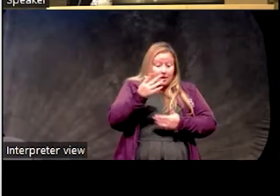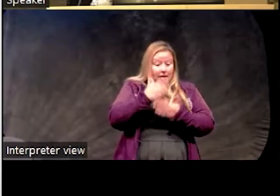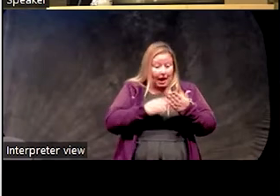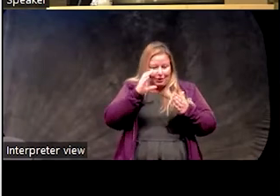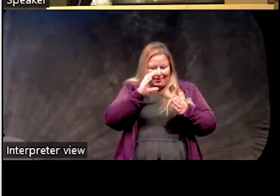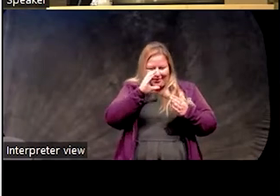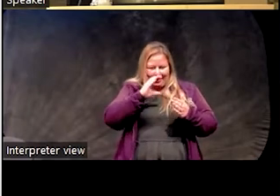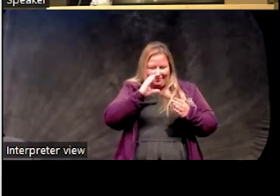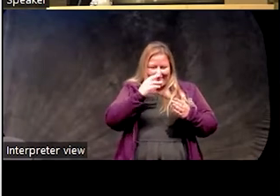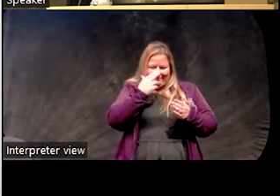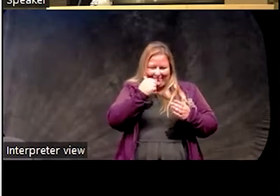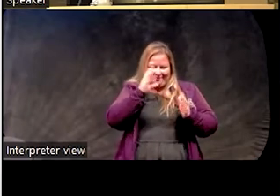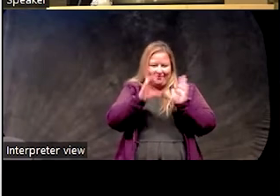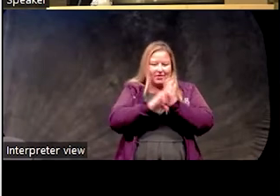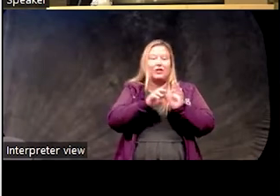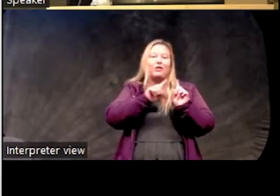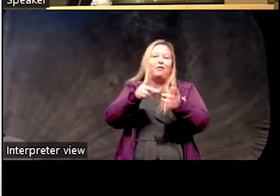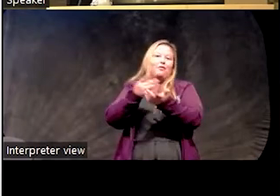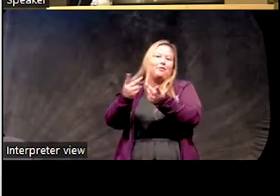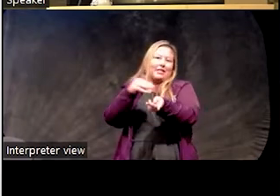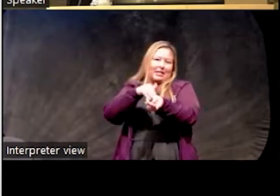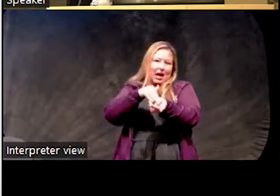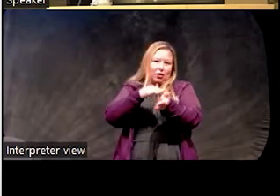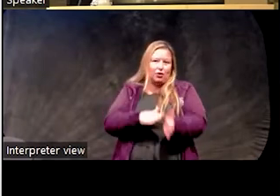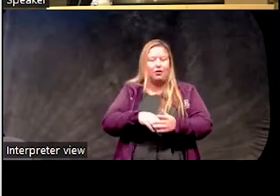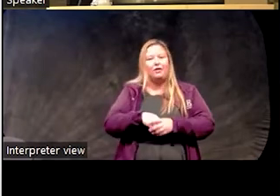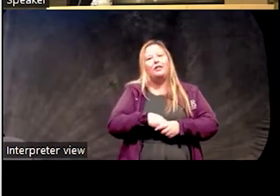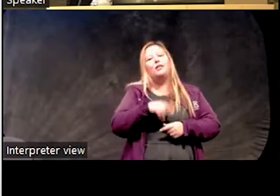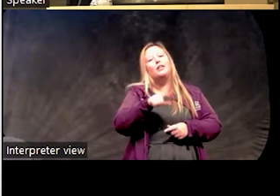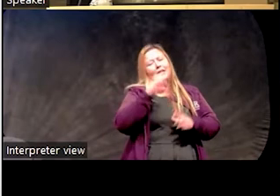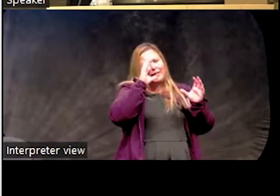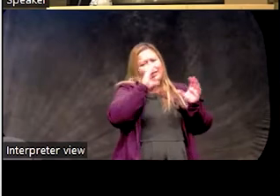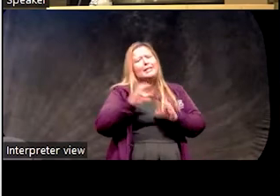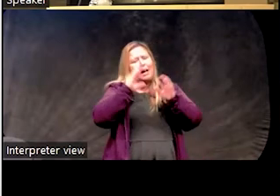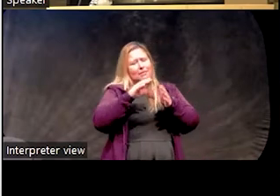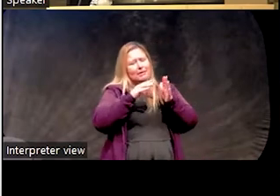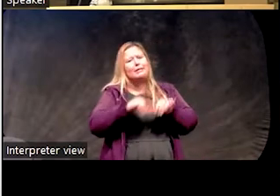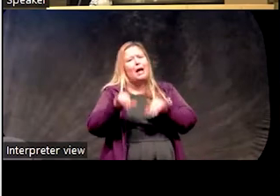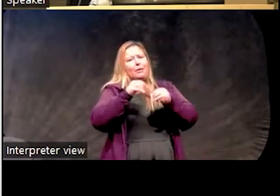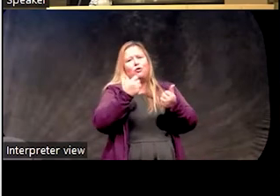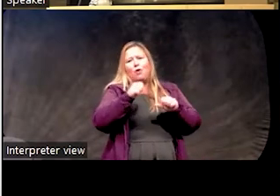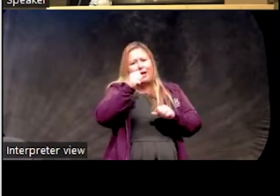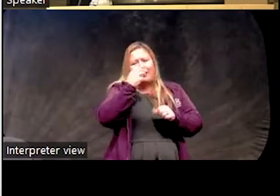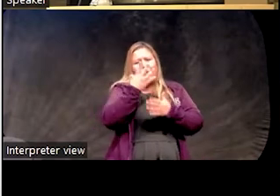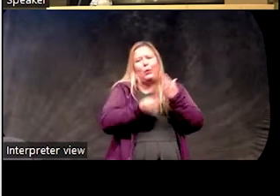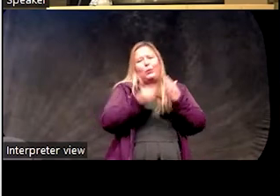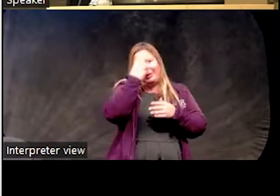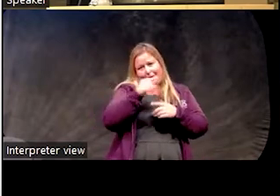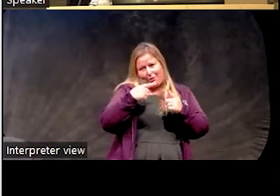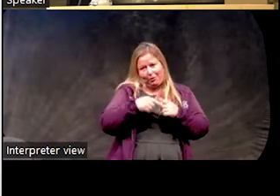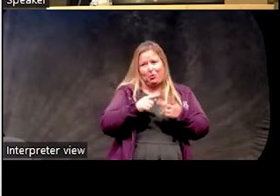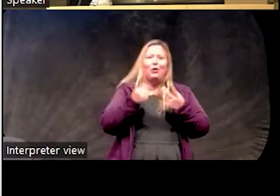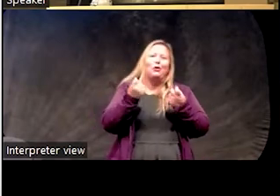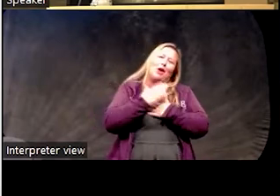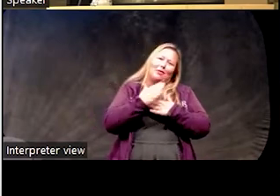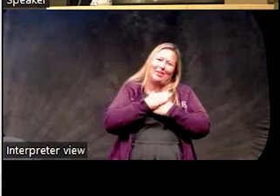that cartoon. Insomnia is very common. Try not to lose any sleep over it. Just relax. You'll be okay.